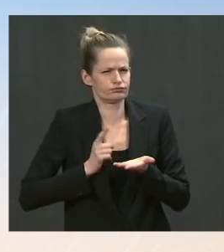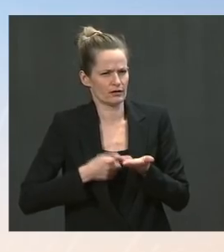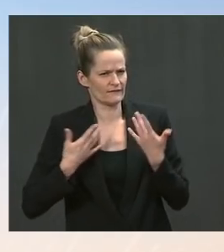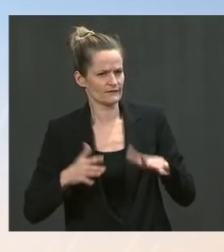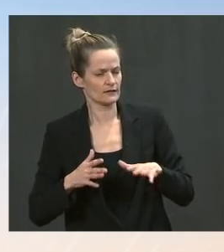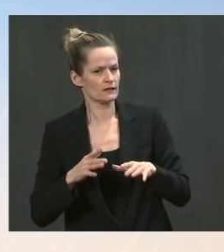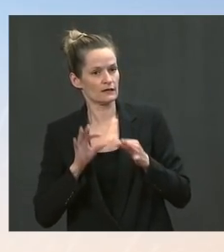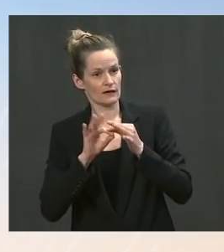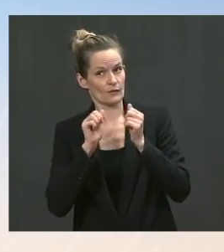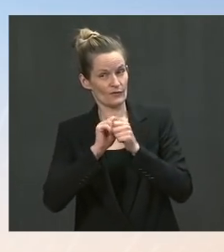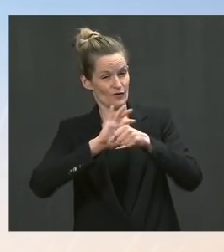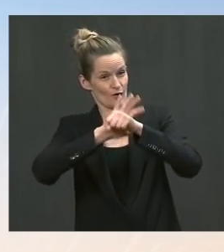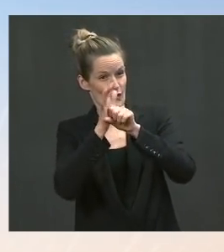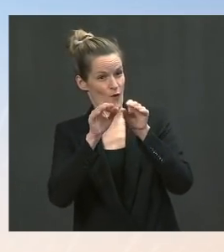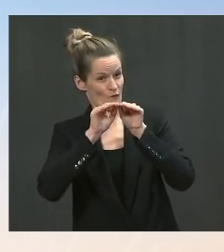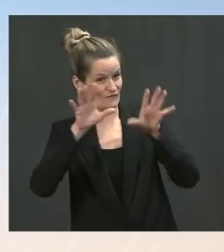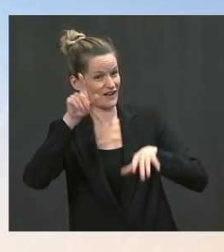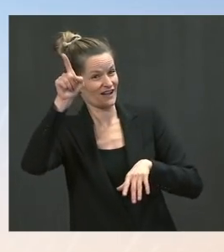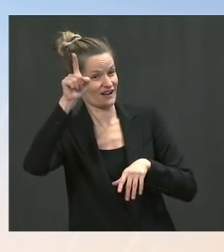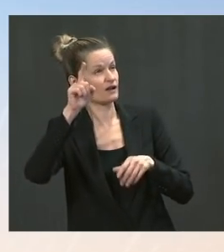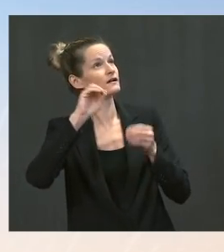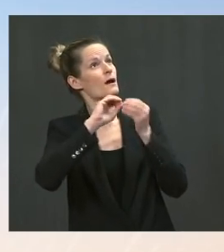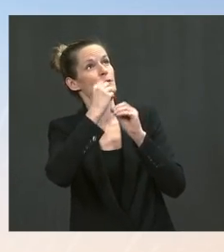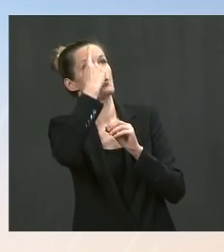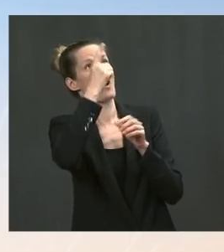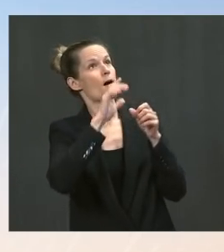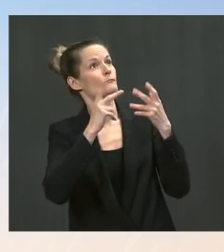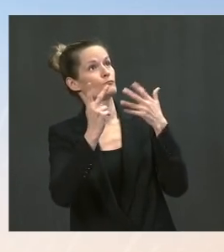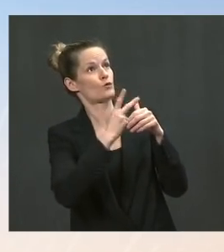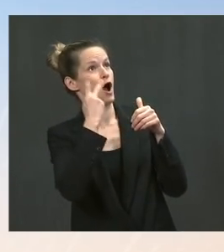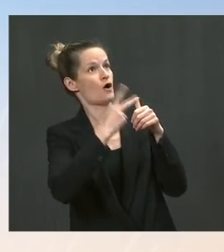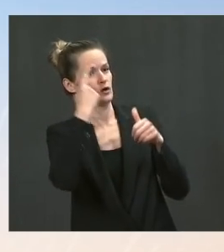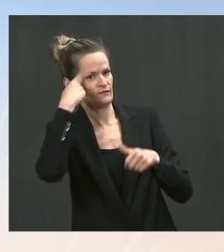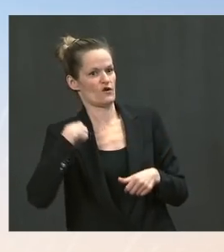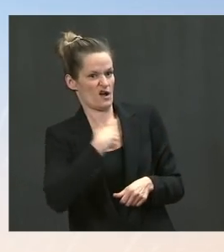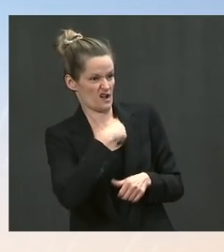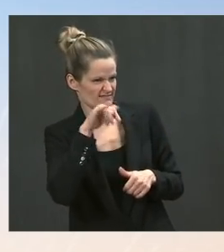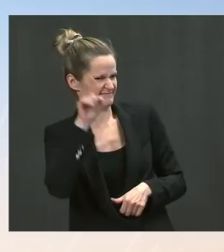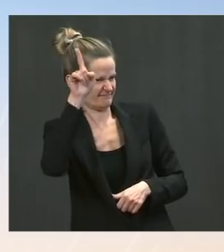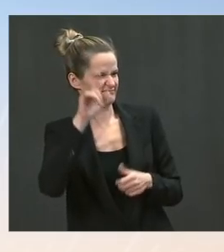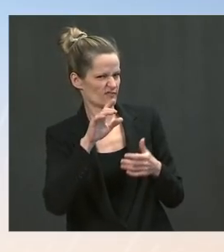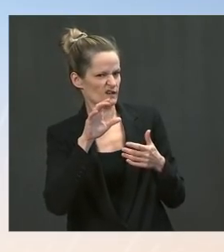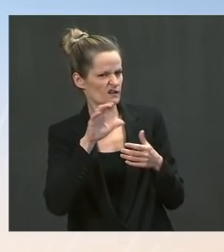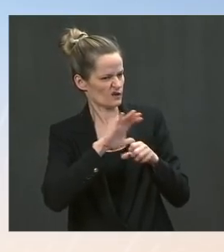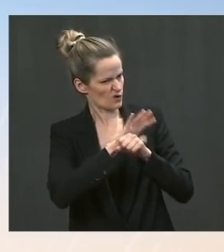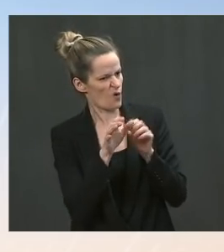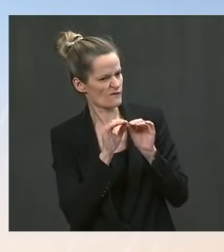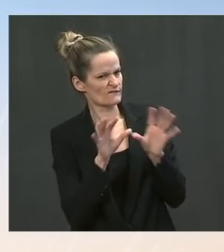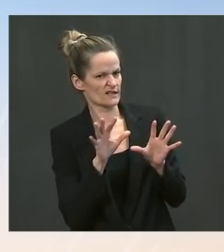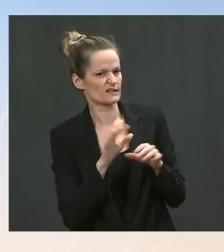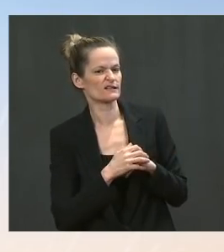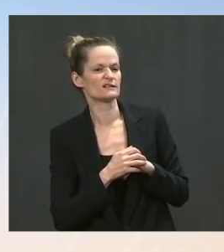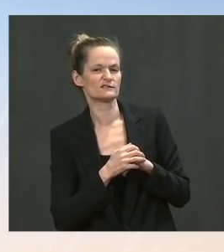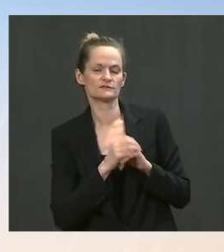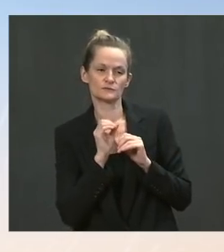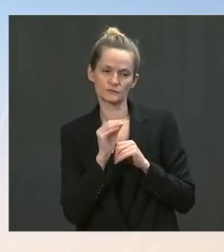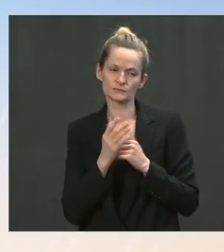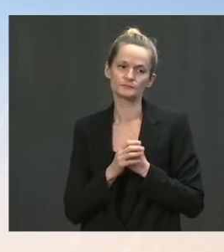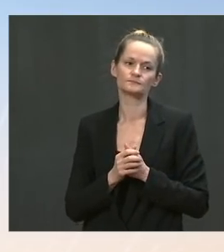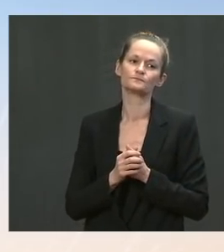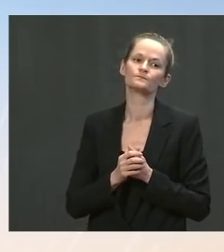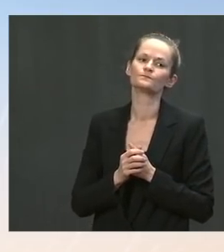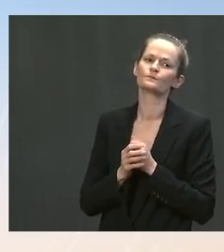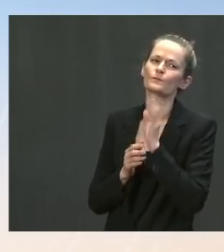and they'll continue to work towards what they think the best options are. The You said that the schedule is a little bit in flux for next week.